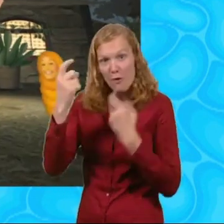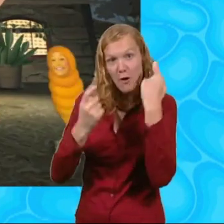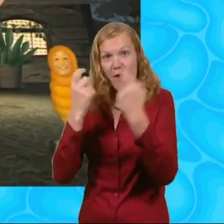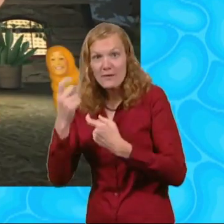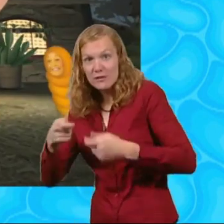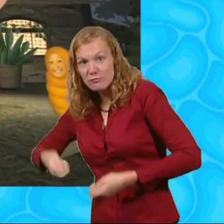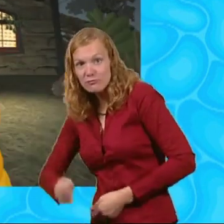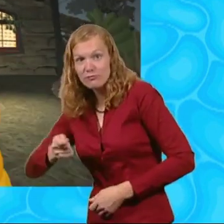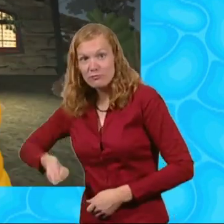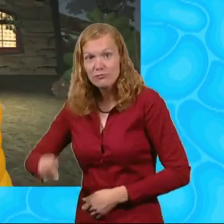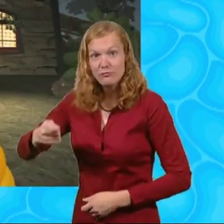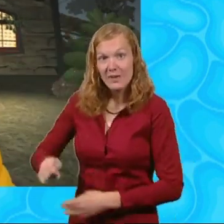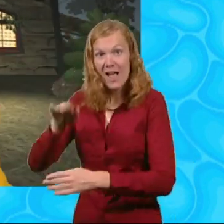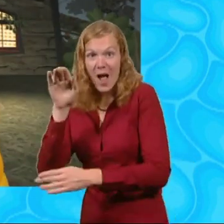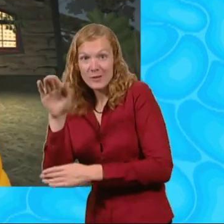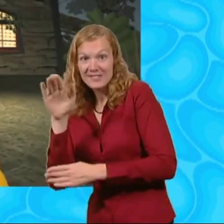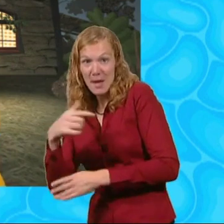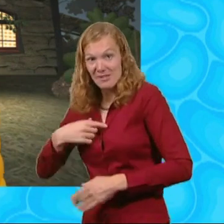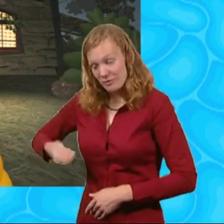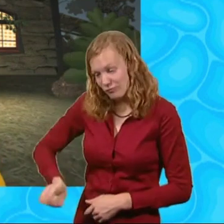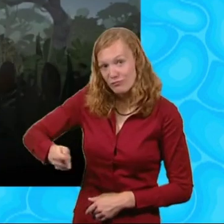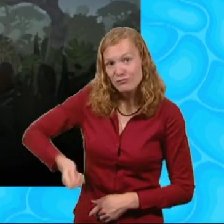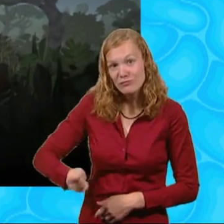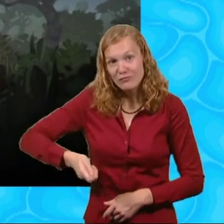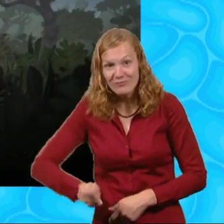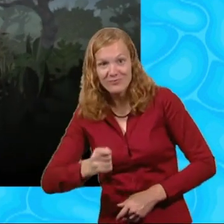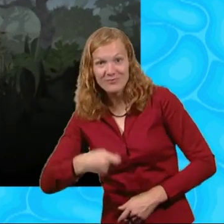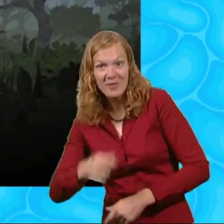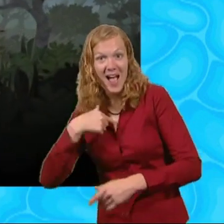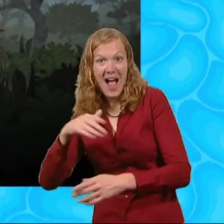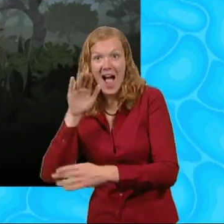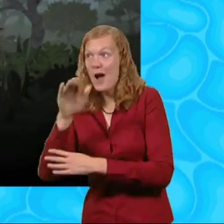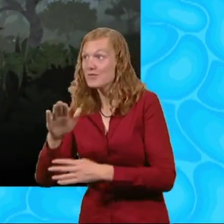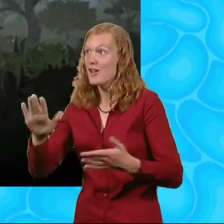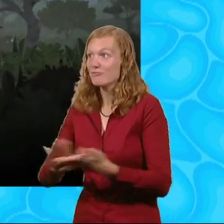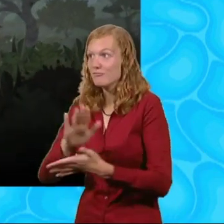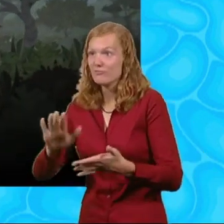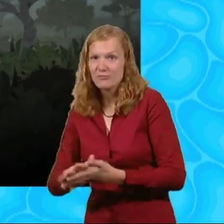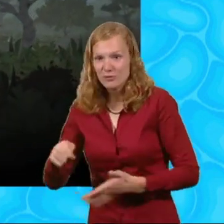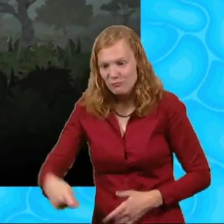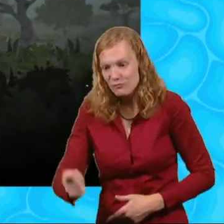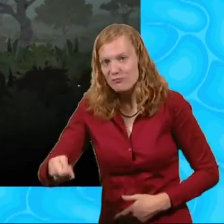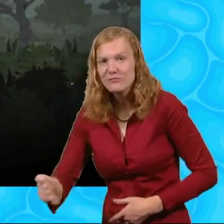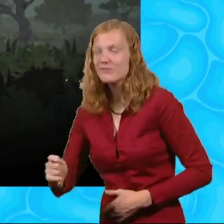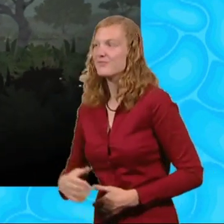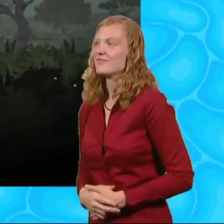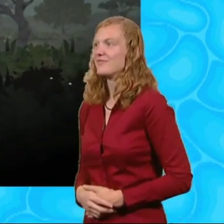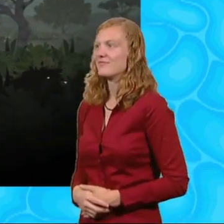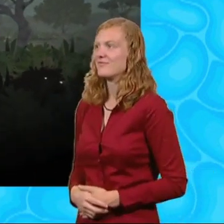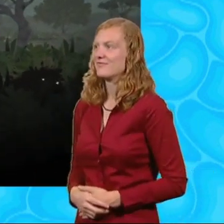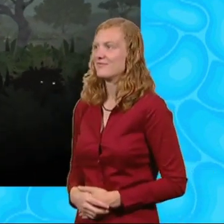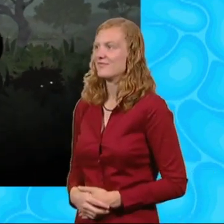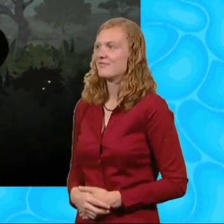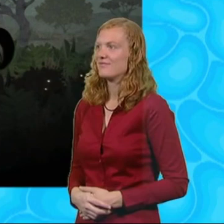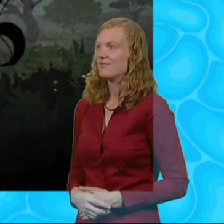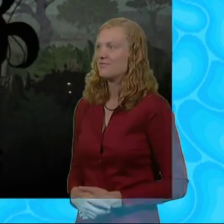outside and I'm gonna get grubby I'm going outside and I'm gonna